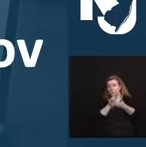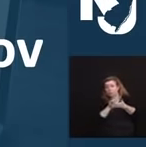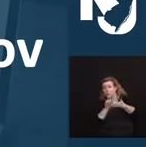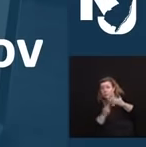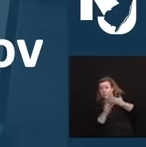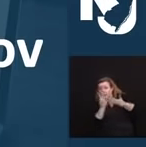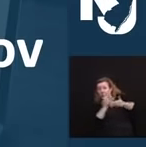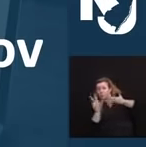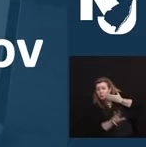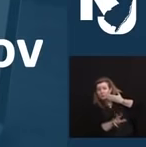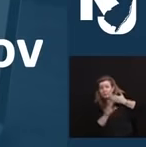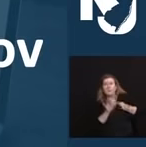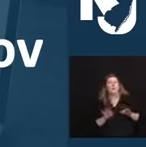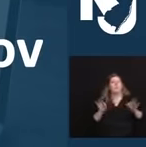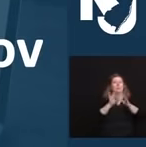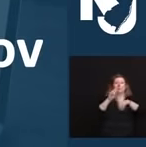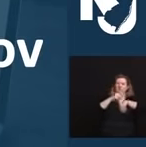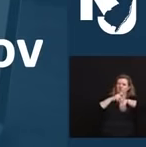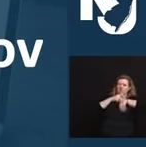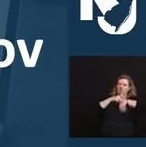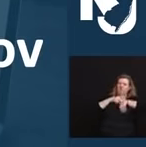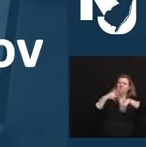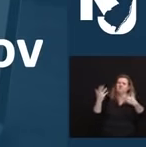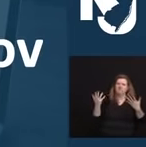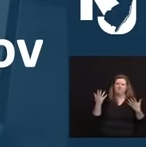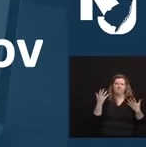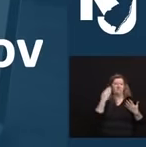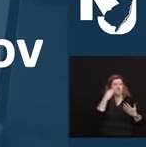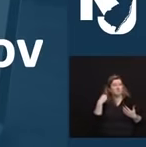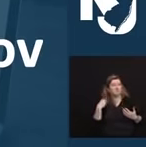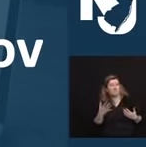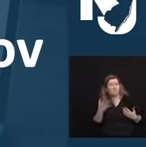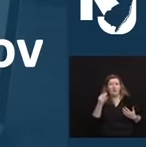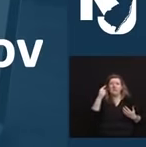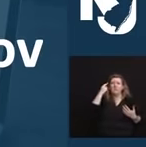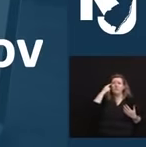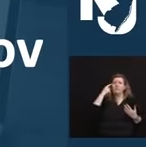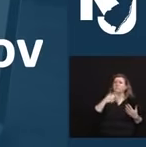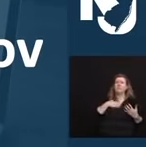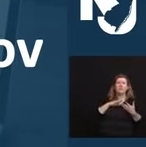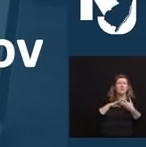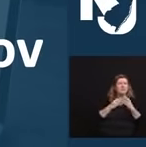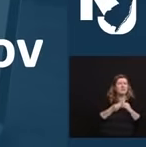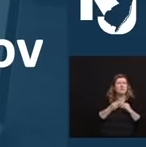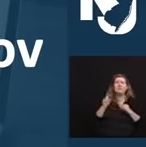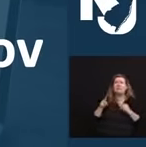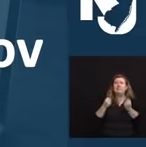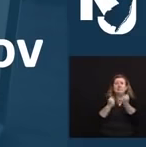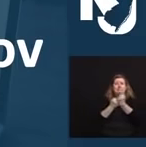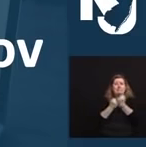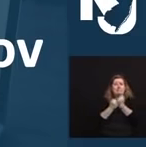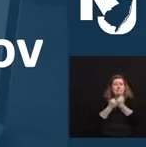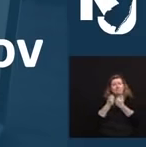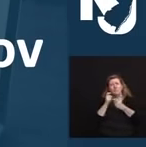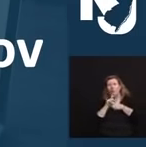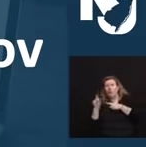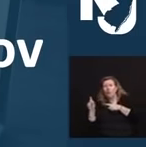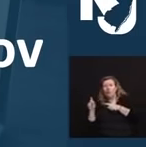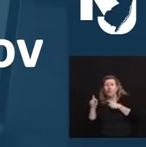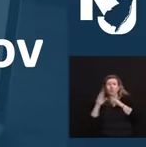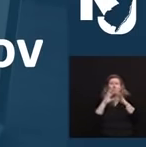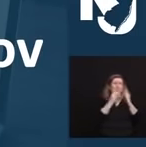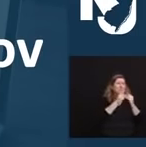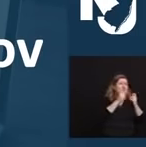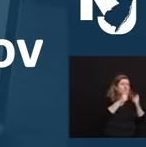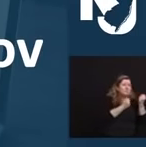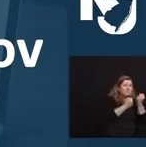and call somebody you know or send them a text or an email, maybe do a Zoom call, particularly with the folks who